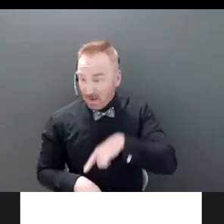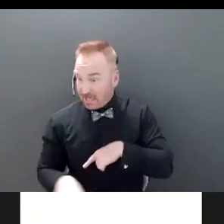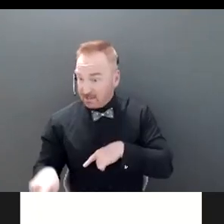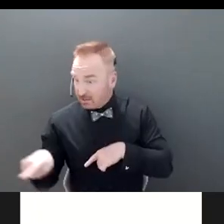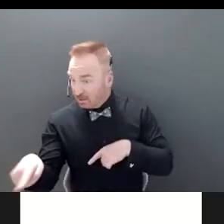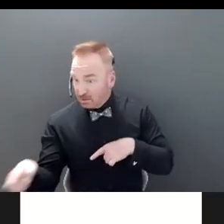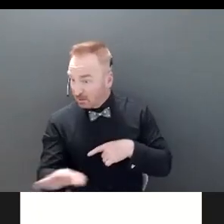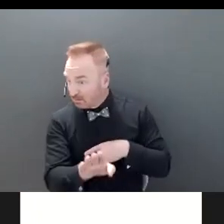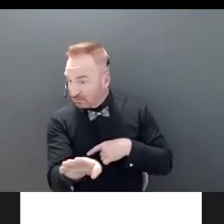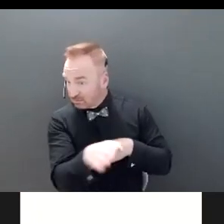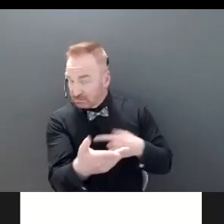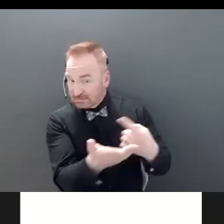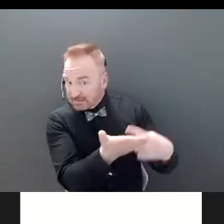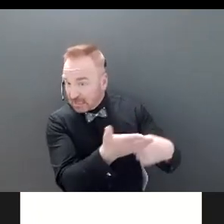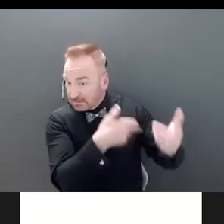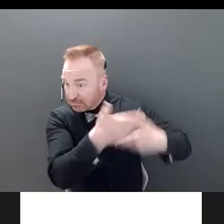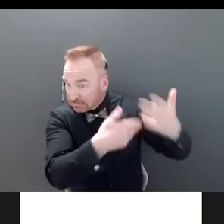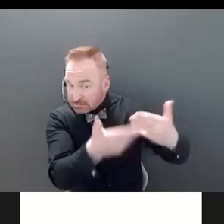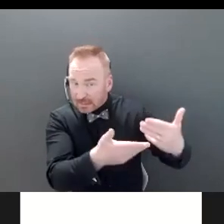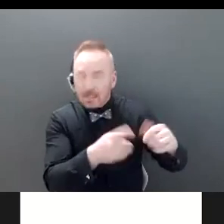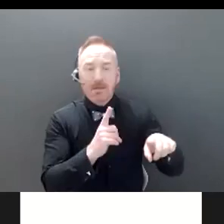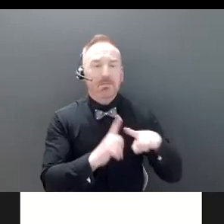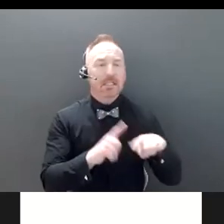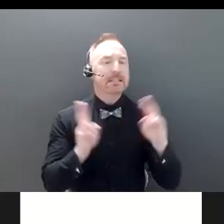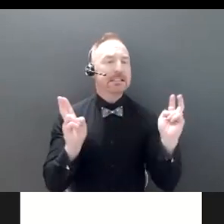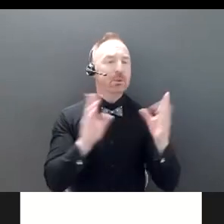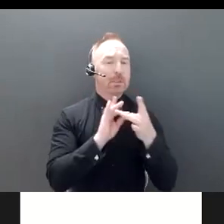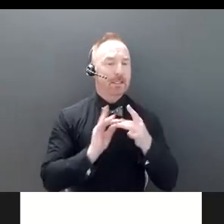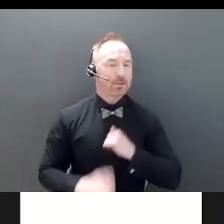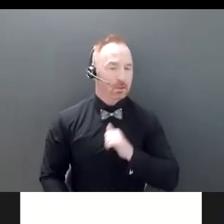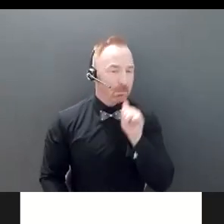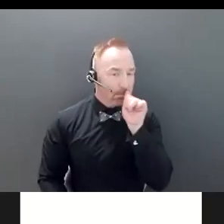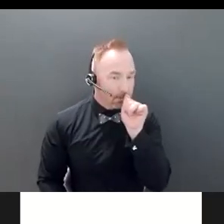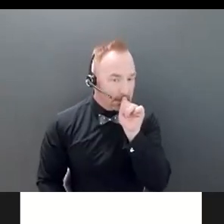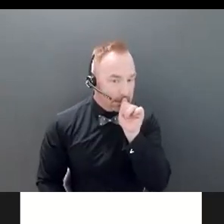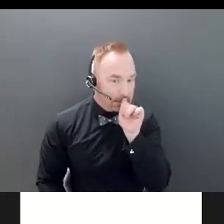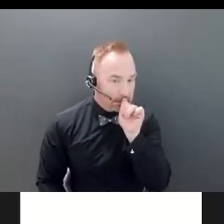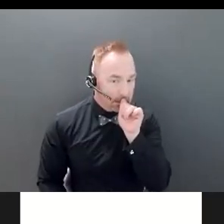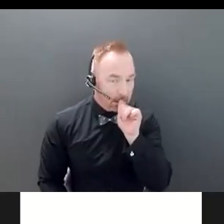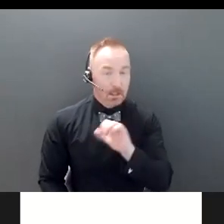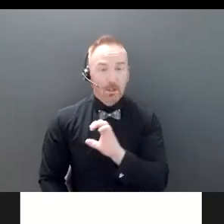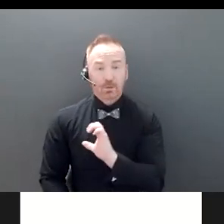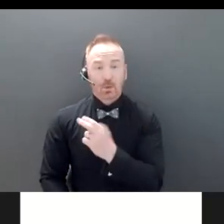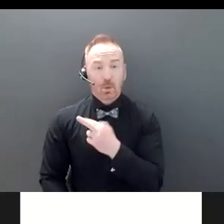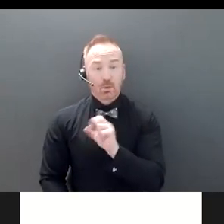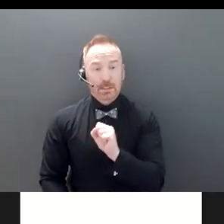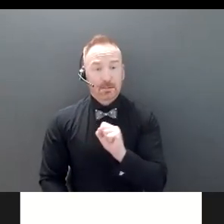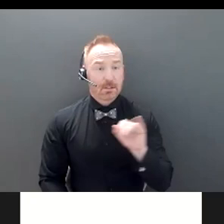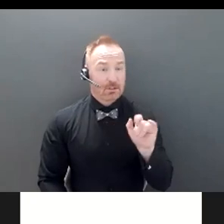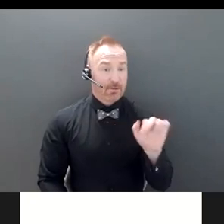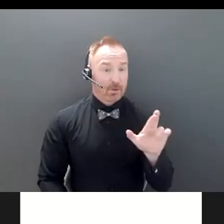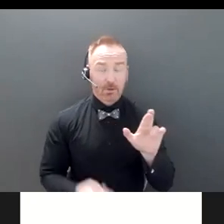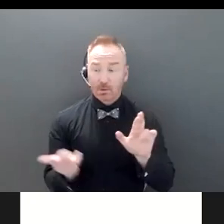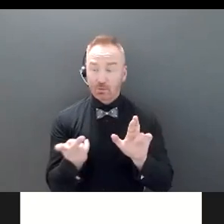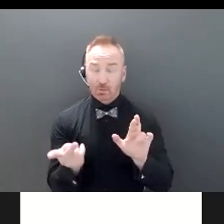Plus, it's a privacy issue. So I think you need to sort of take some time to think about, as Chris and Jennifer said, who you want to talk to. And that doesn't mean